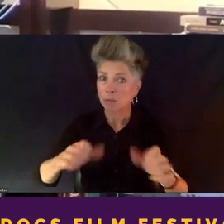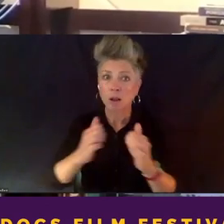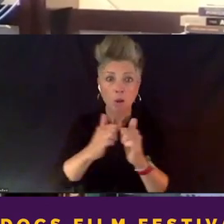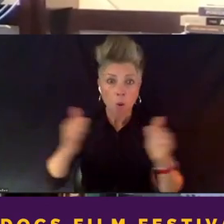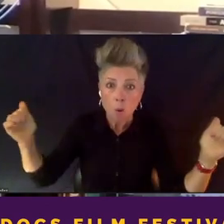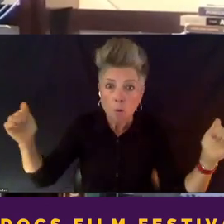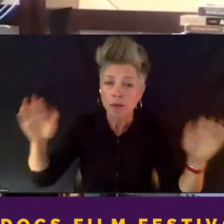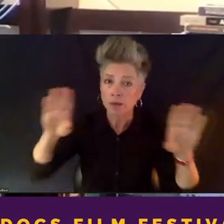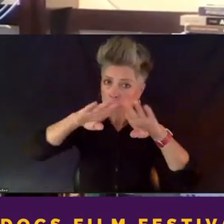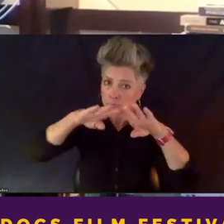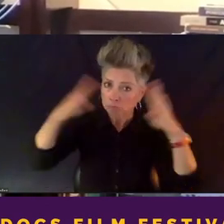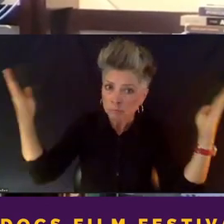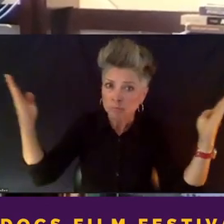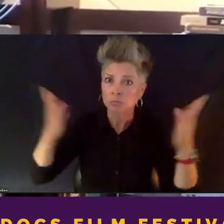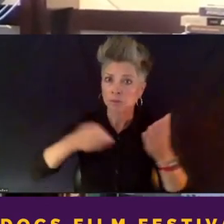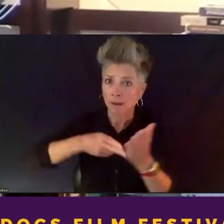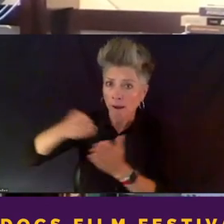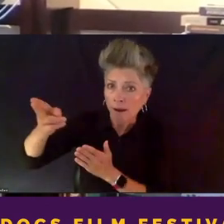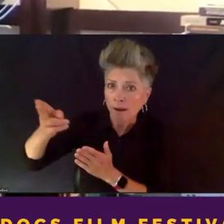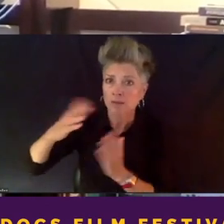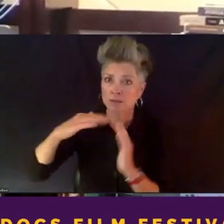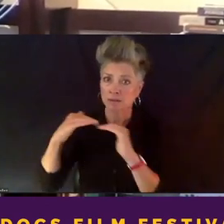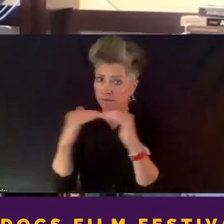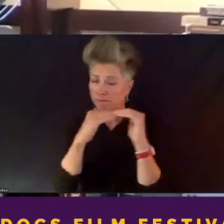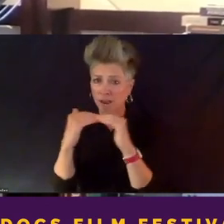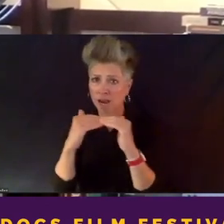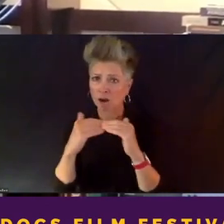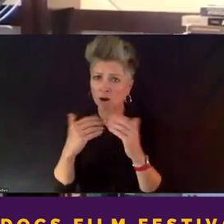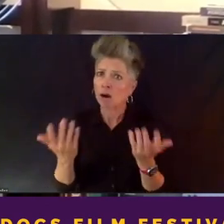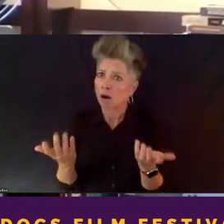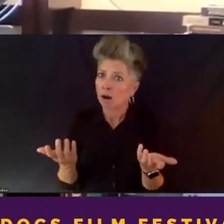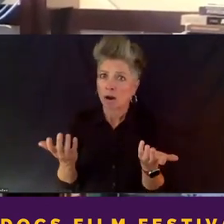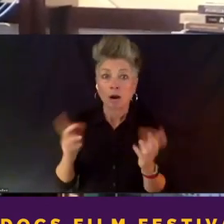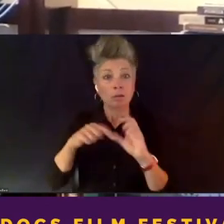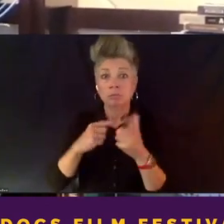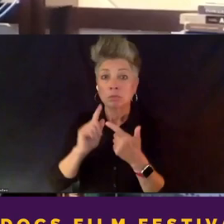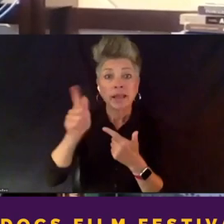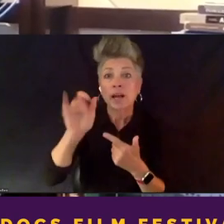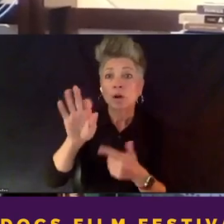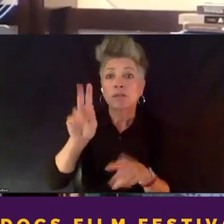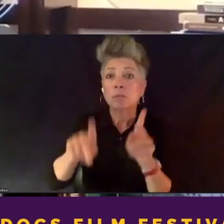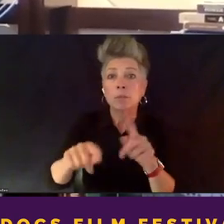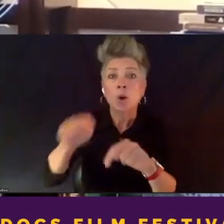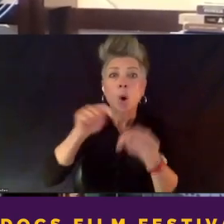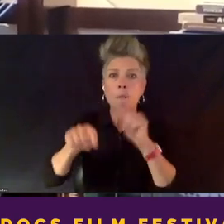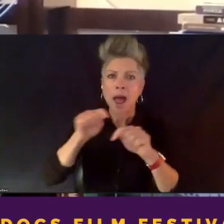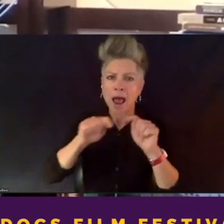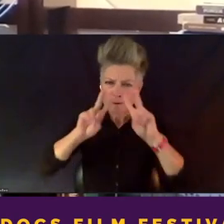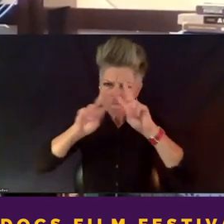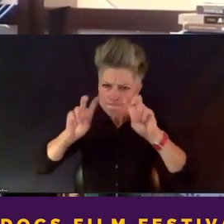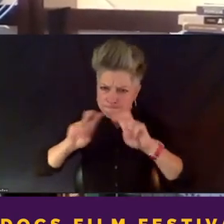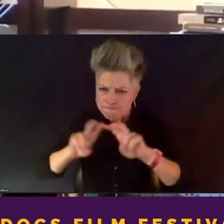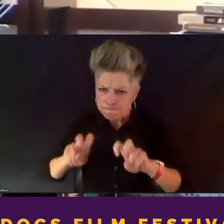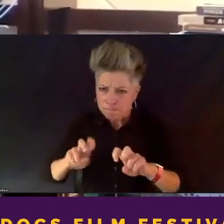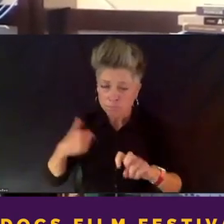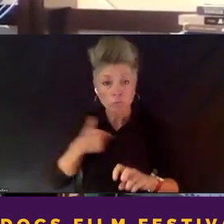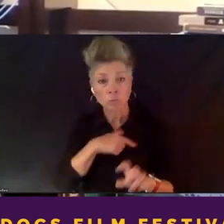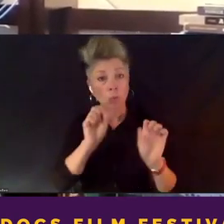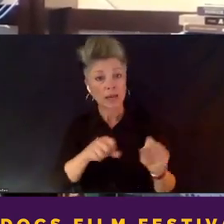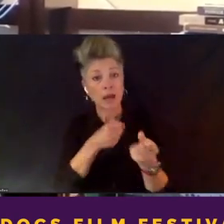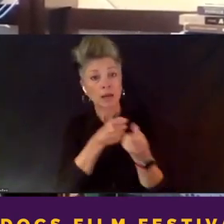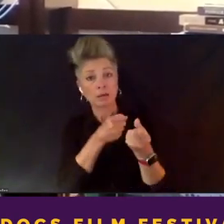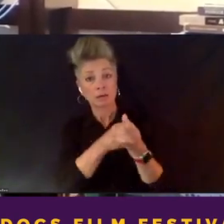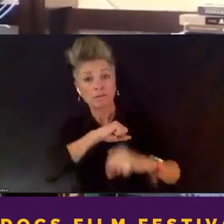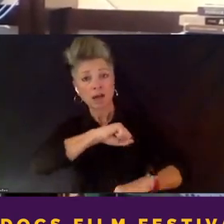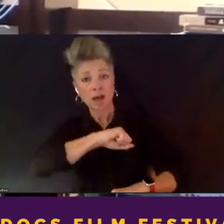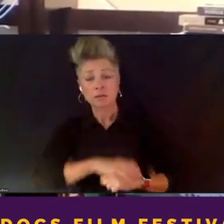in a fair and professional manner. Um, and so that if anybody looked back at our process, there'd be nothing we wouldn't defend. Right. Um, you know, even if it's a tough